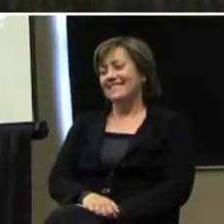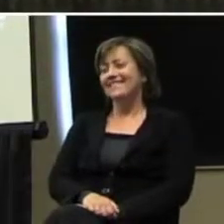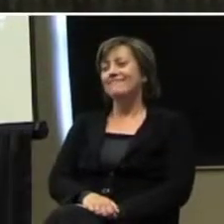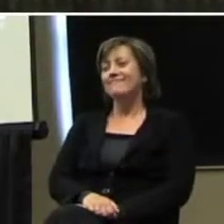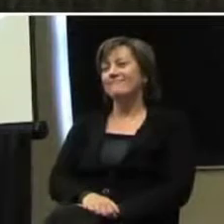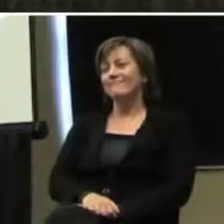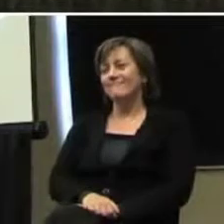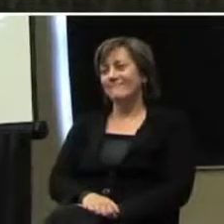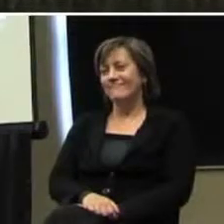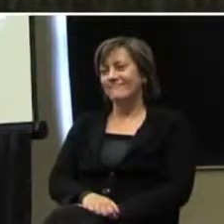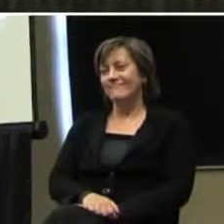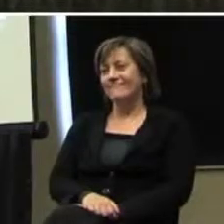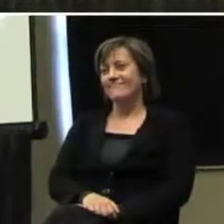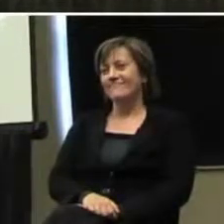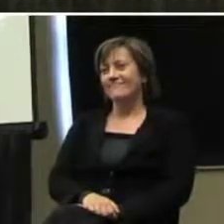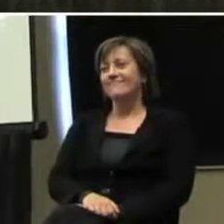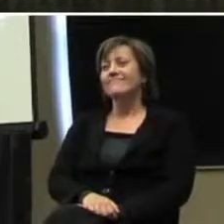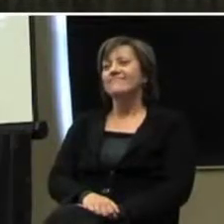How about I just come down here?